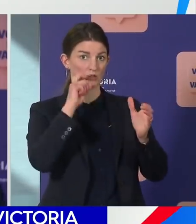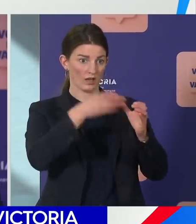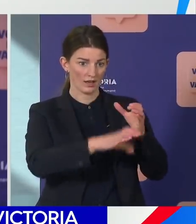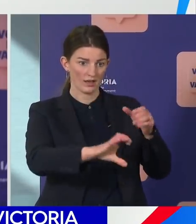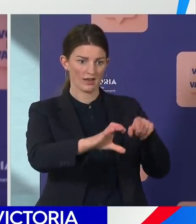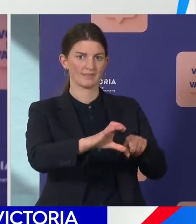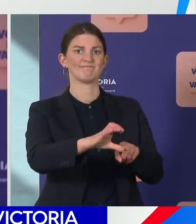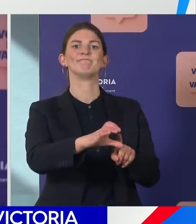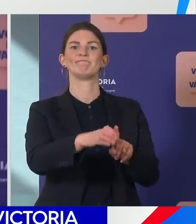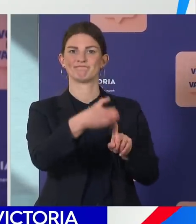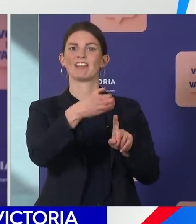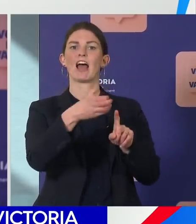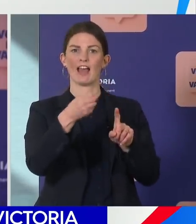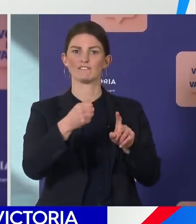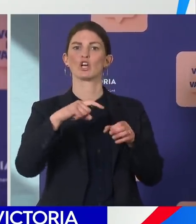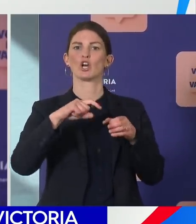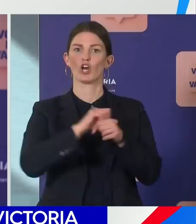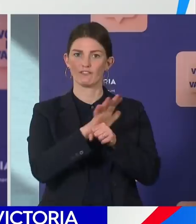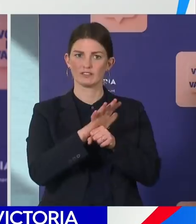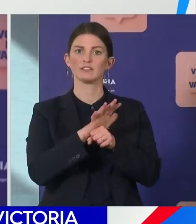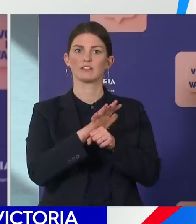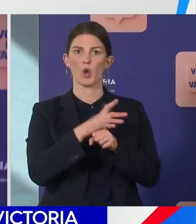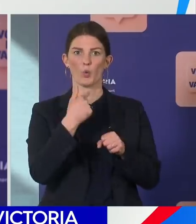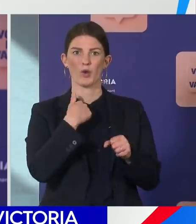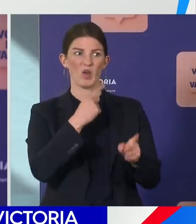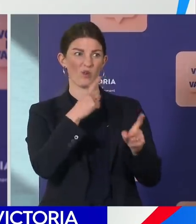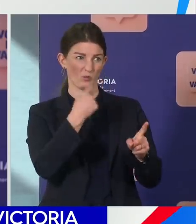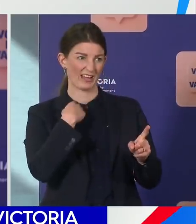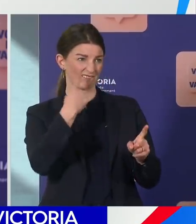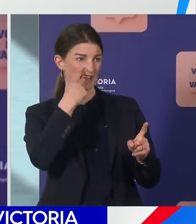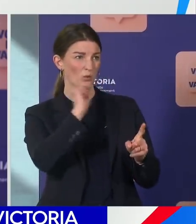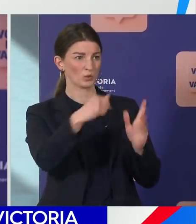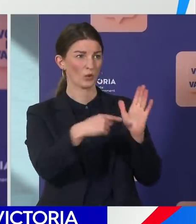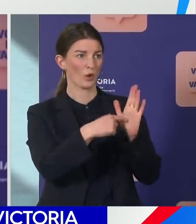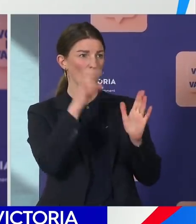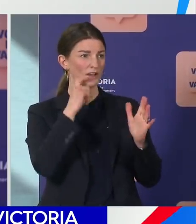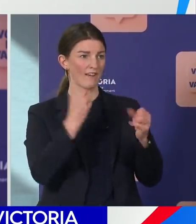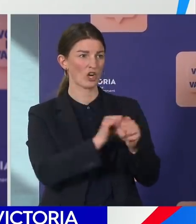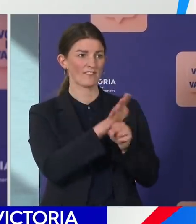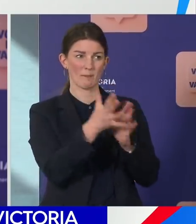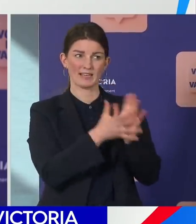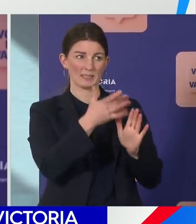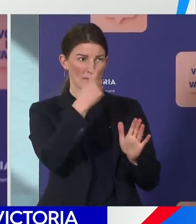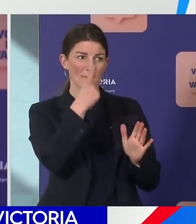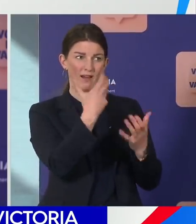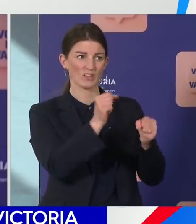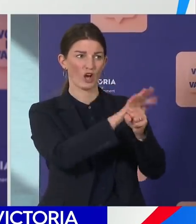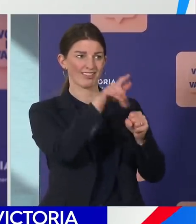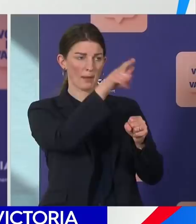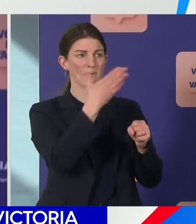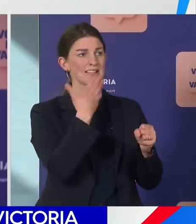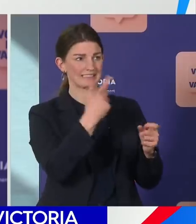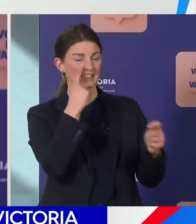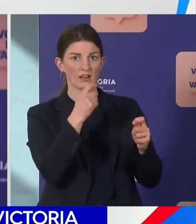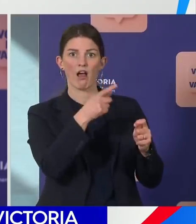I'm sure played a part in helping us detect the cases circulating in that community. And that